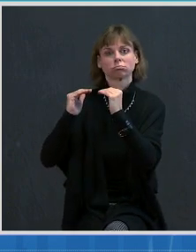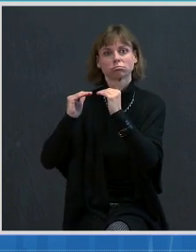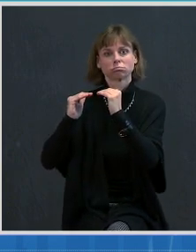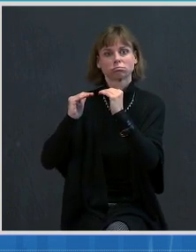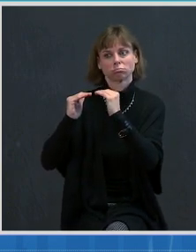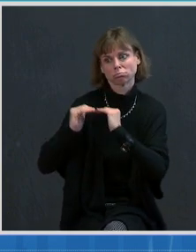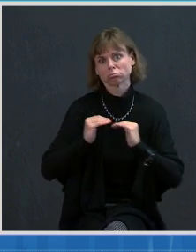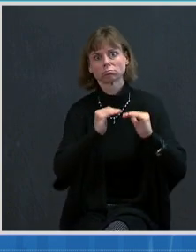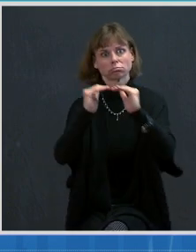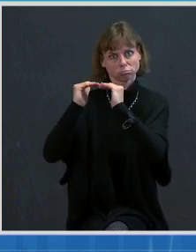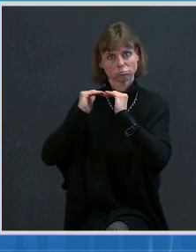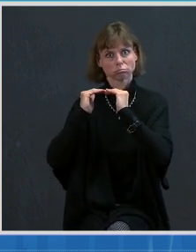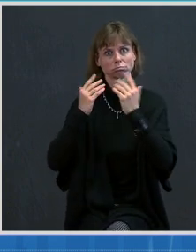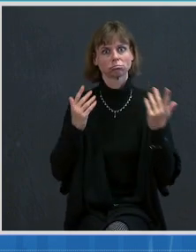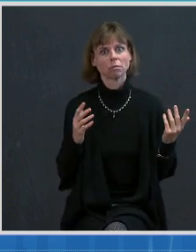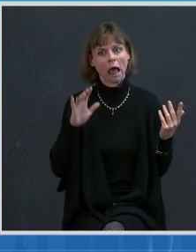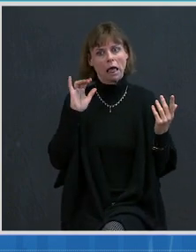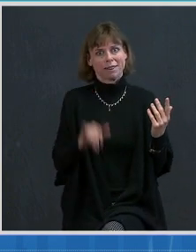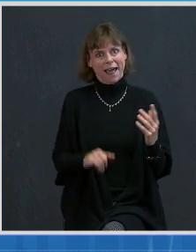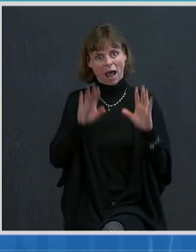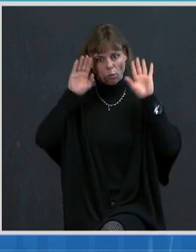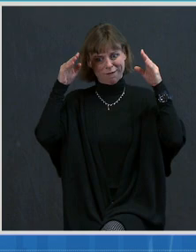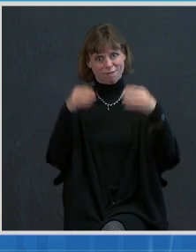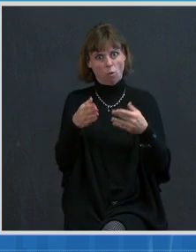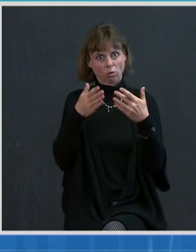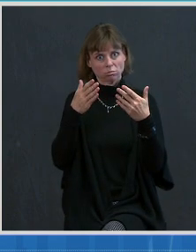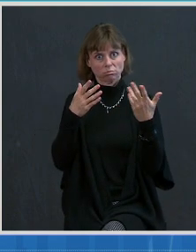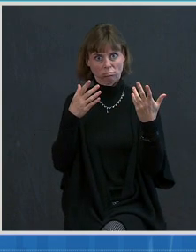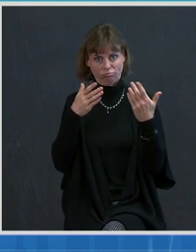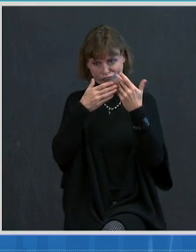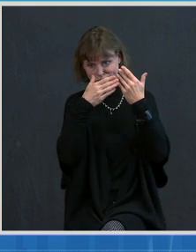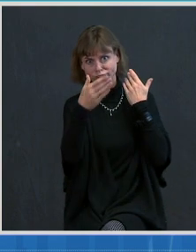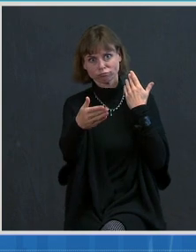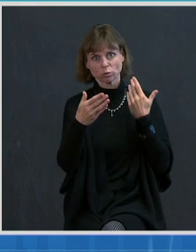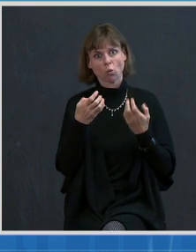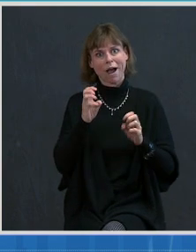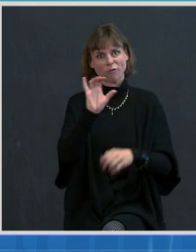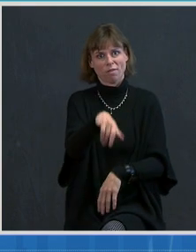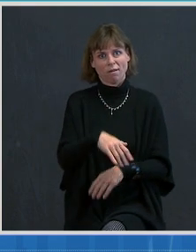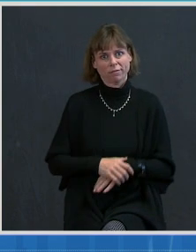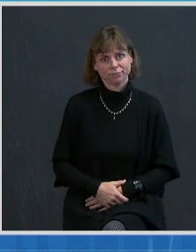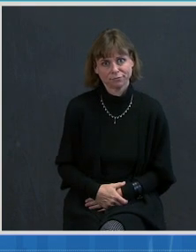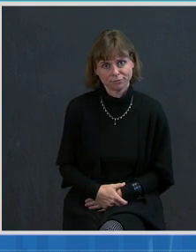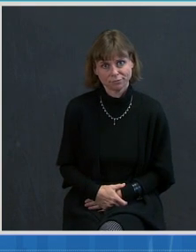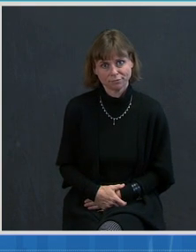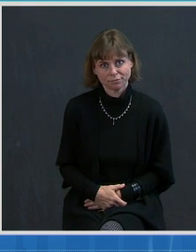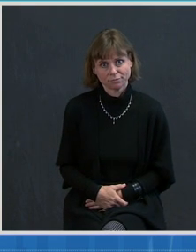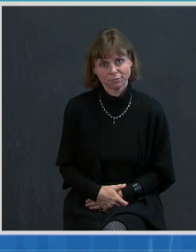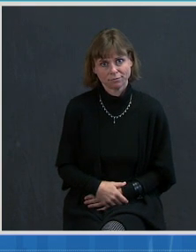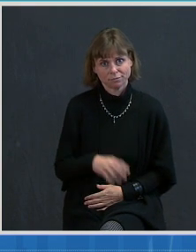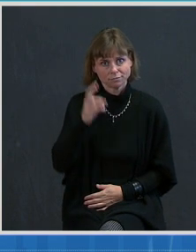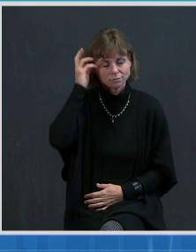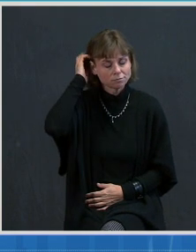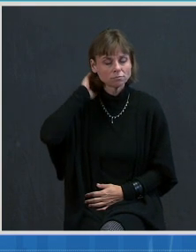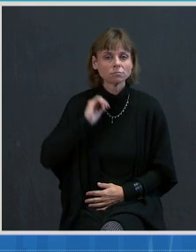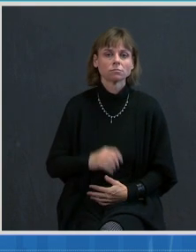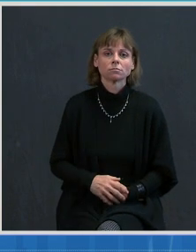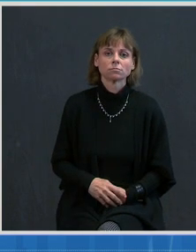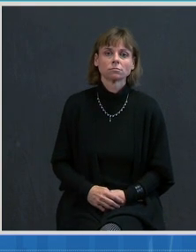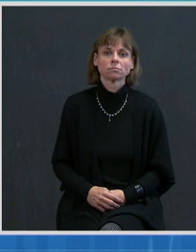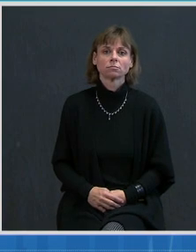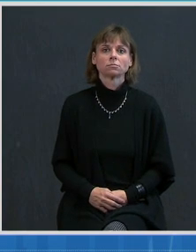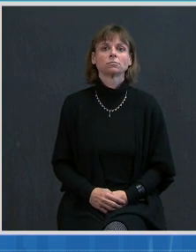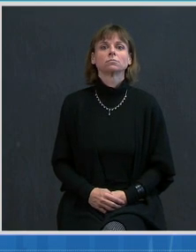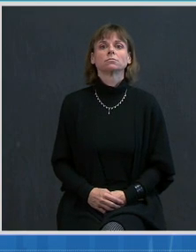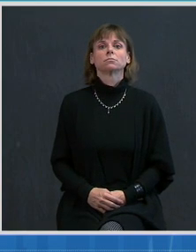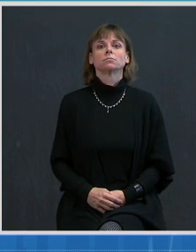now going forward, we're putting a lot of effort into. Mr. That's critical. Okay, next question. Next,